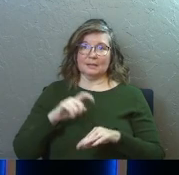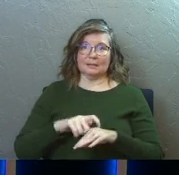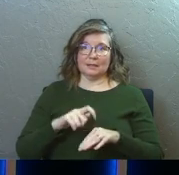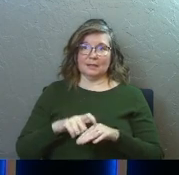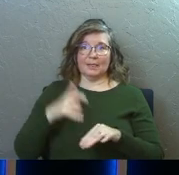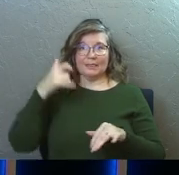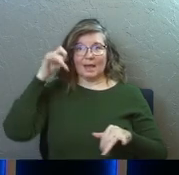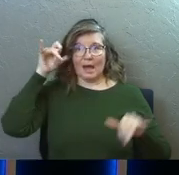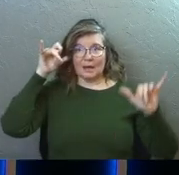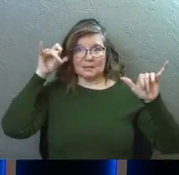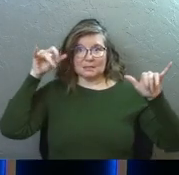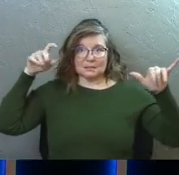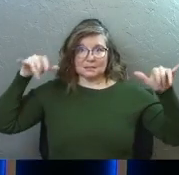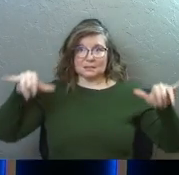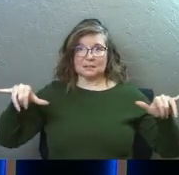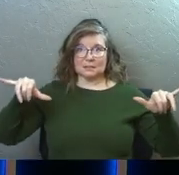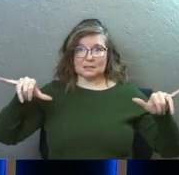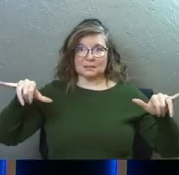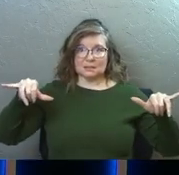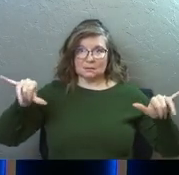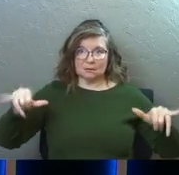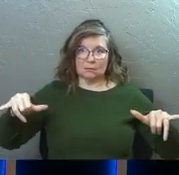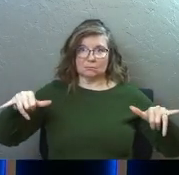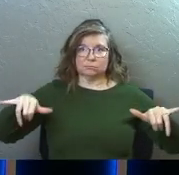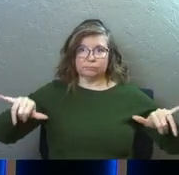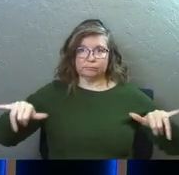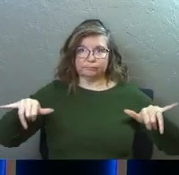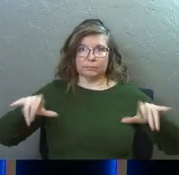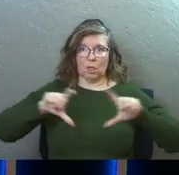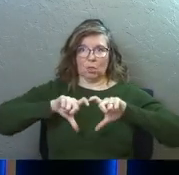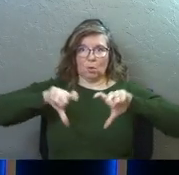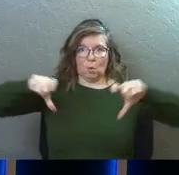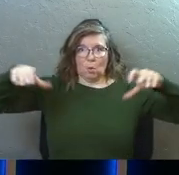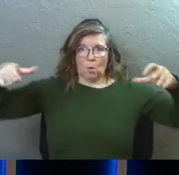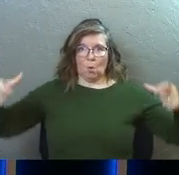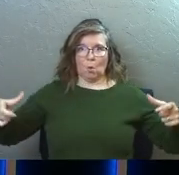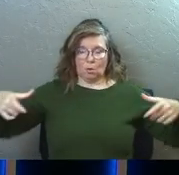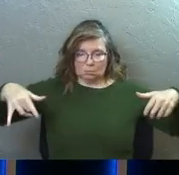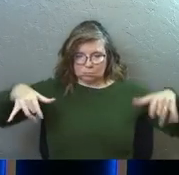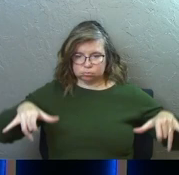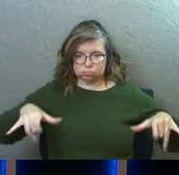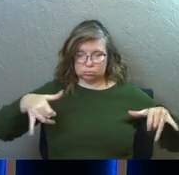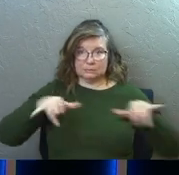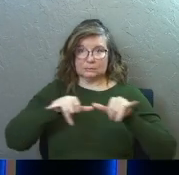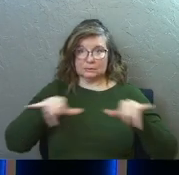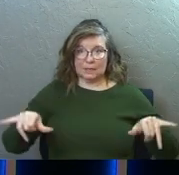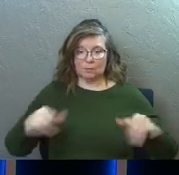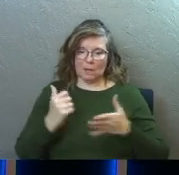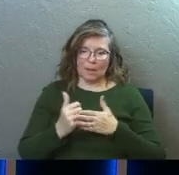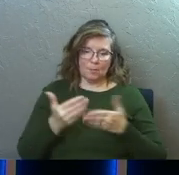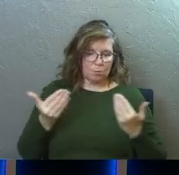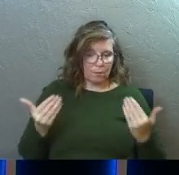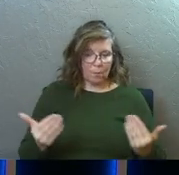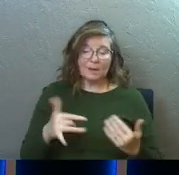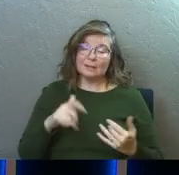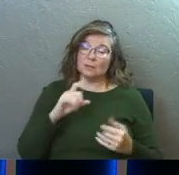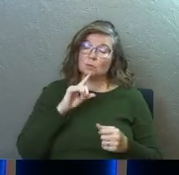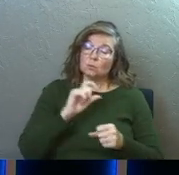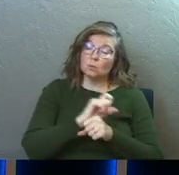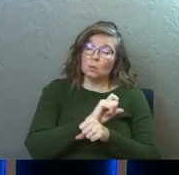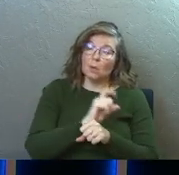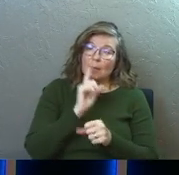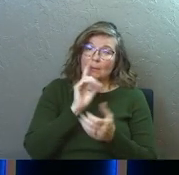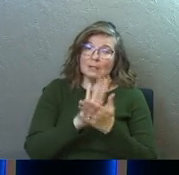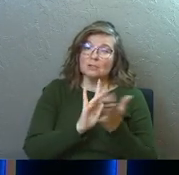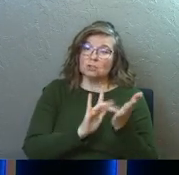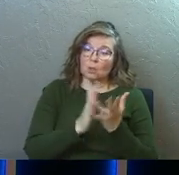time, the oxen carrying the yokes on their backs and the work. And so many times people look at this as like, Jesus wants to help us and move forward. And I believe that's true. I